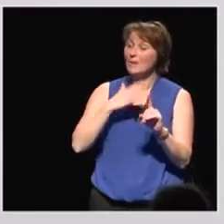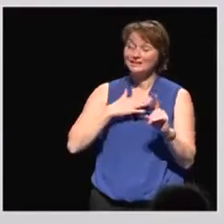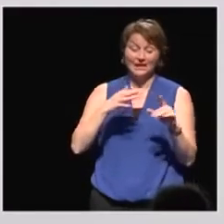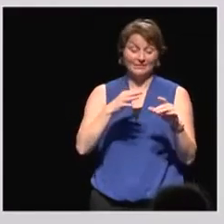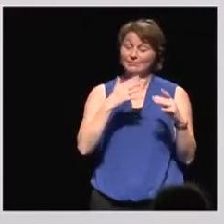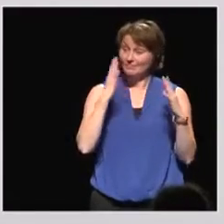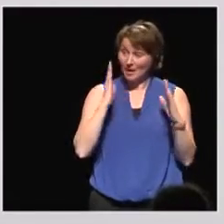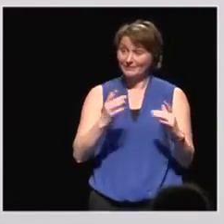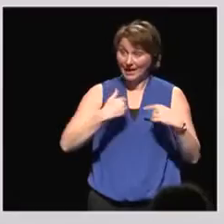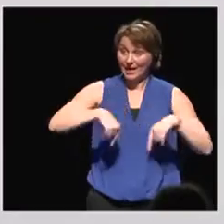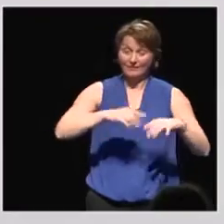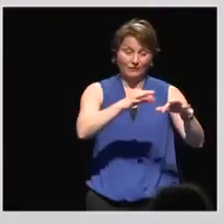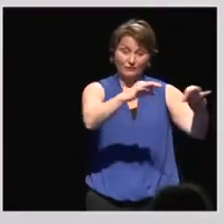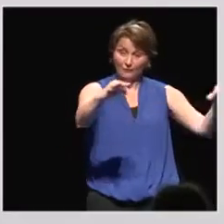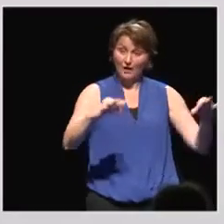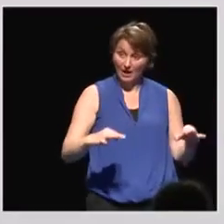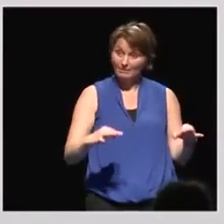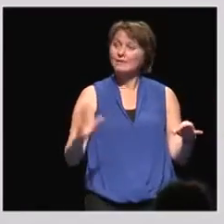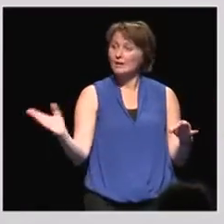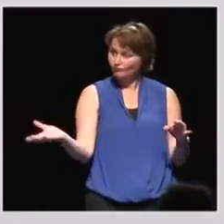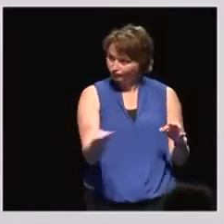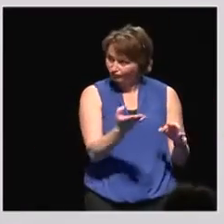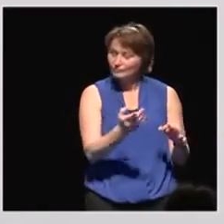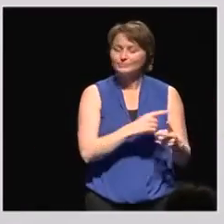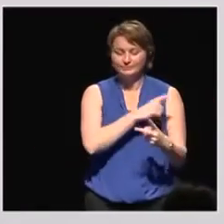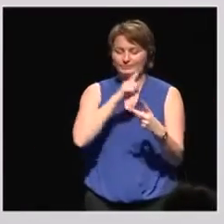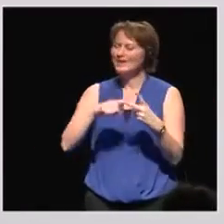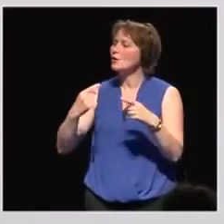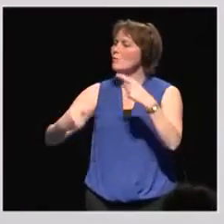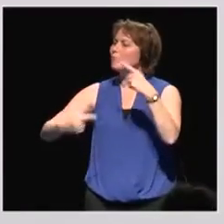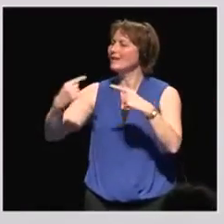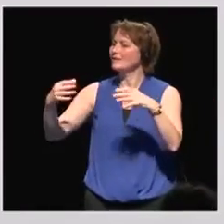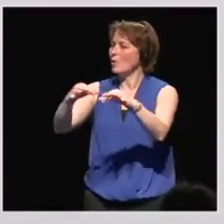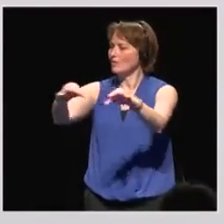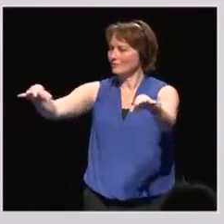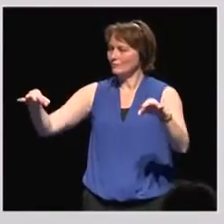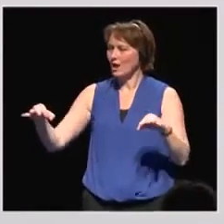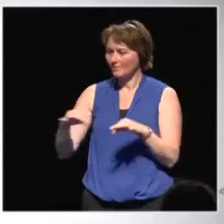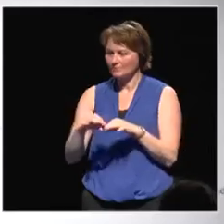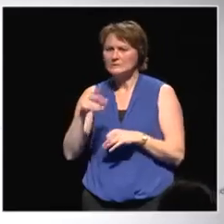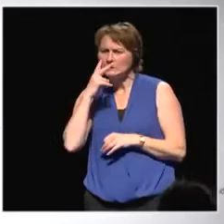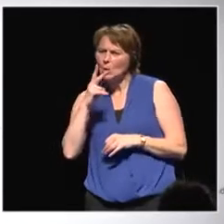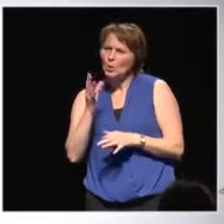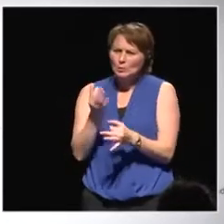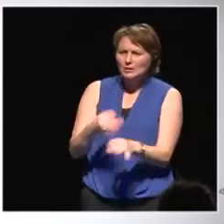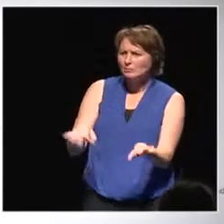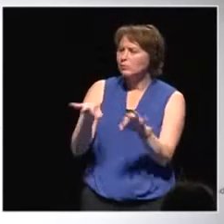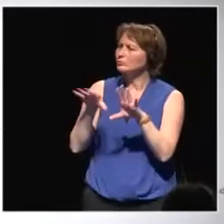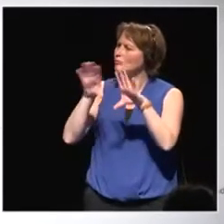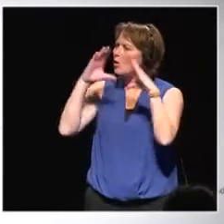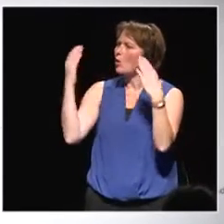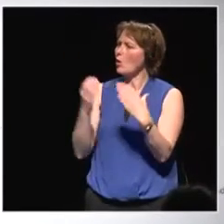which allows us to do that. We need to have the political frames which really notice the importance of the global